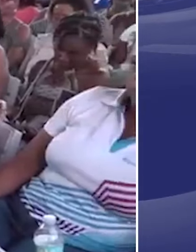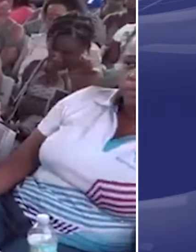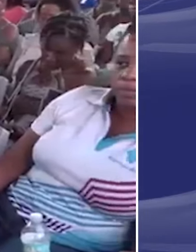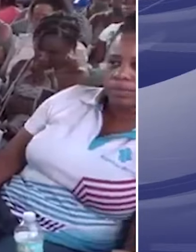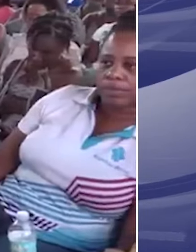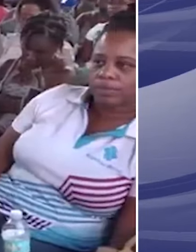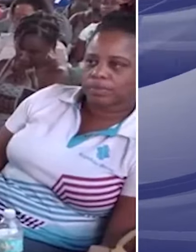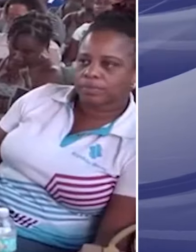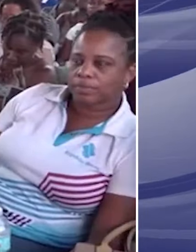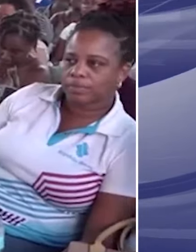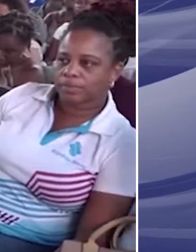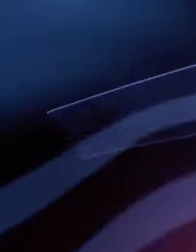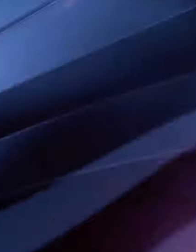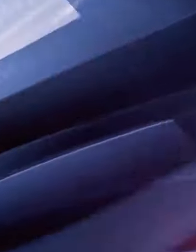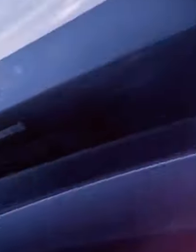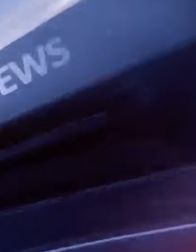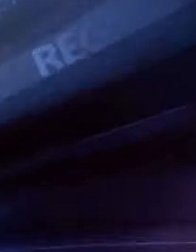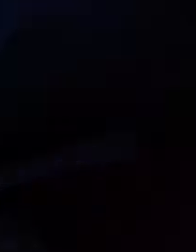of National Significance.